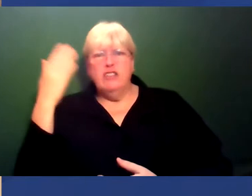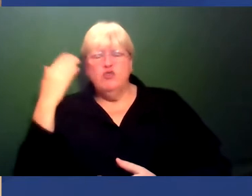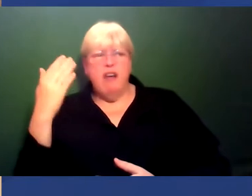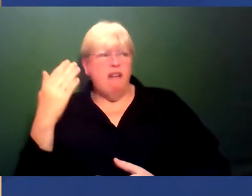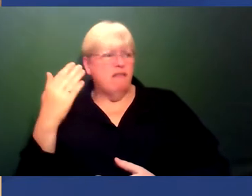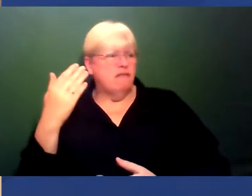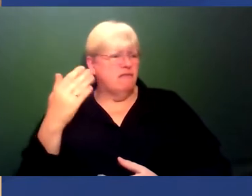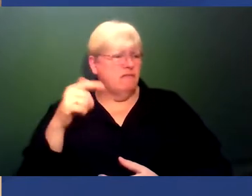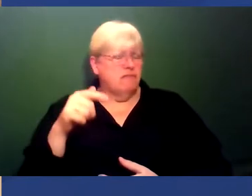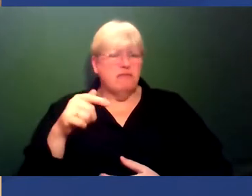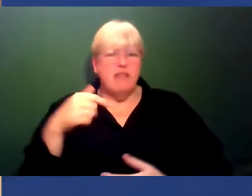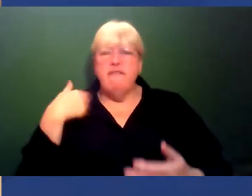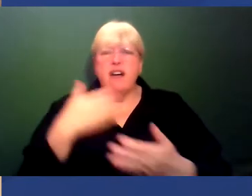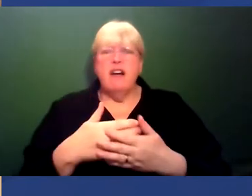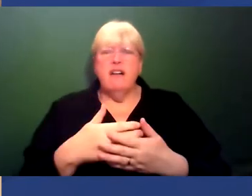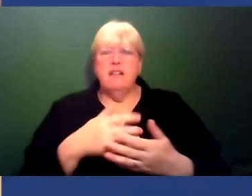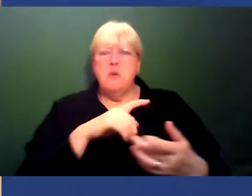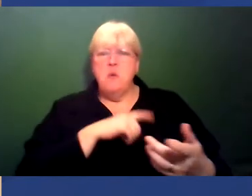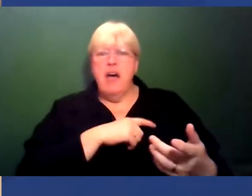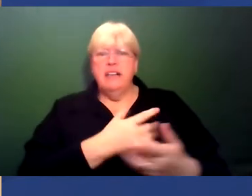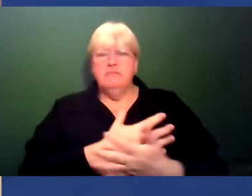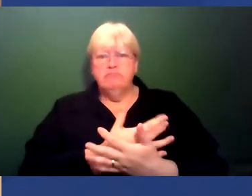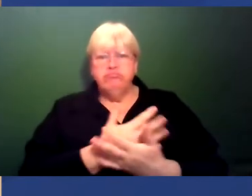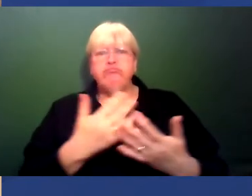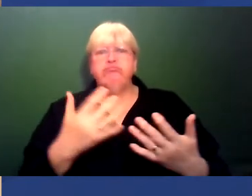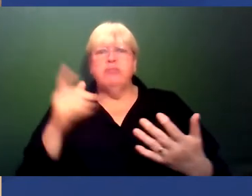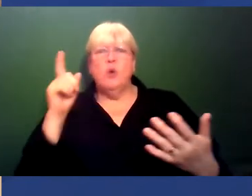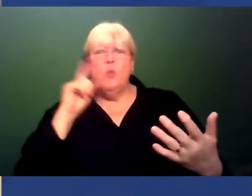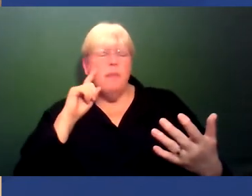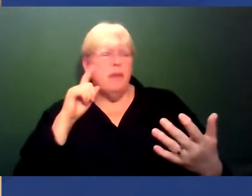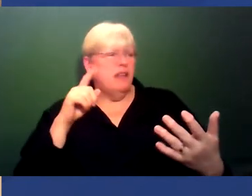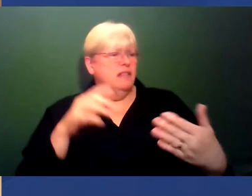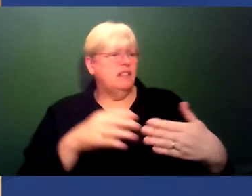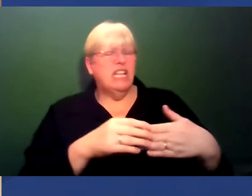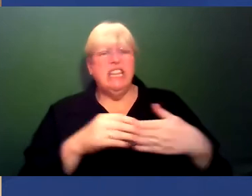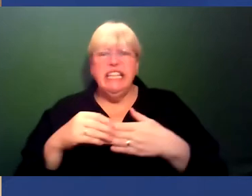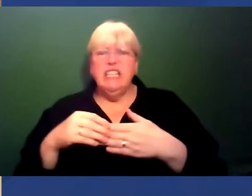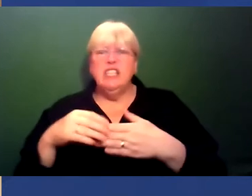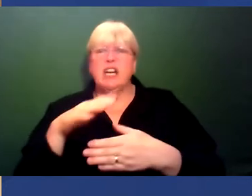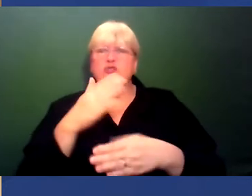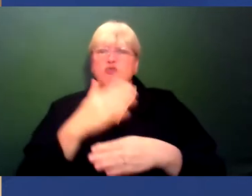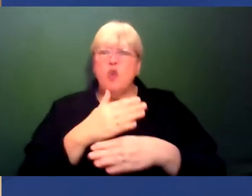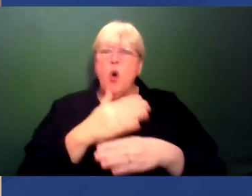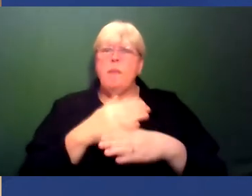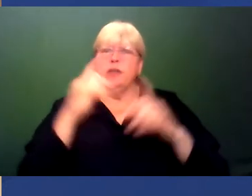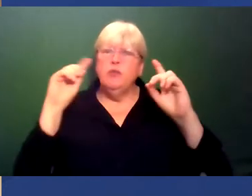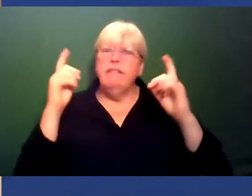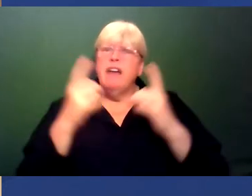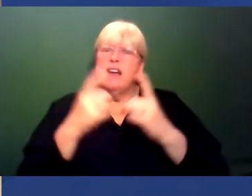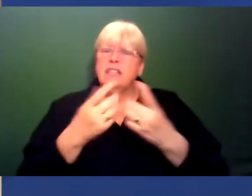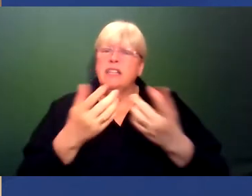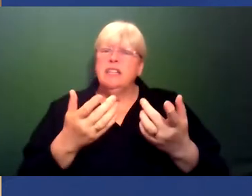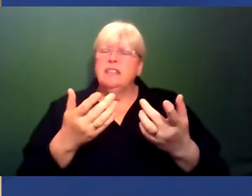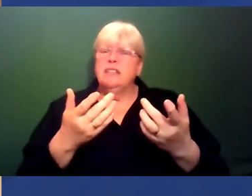why do we have a dearth of women, let's say, in leadership positions at universities? And